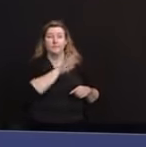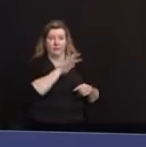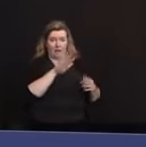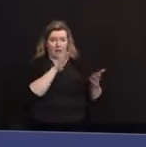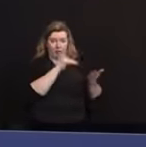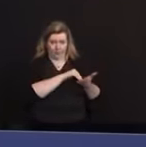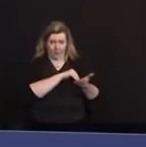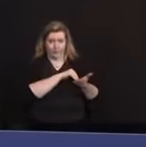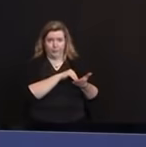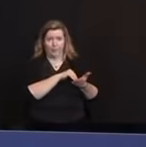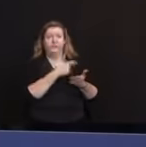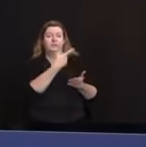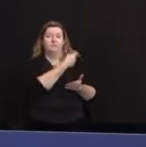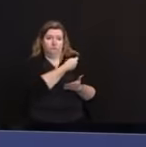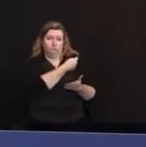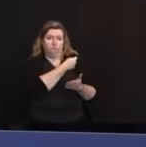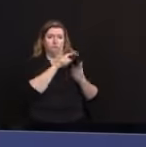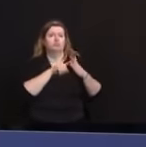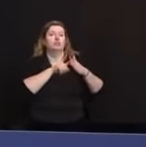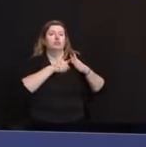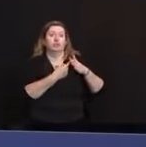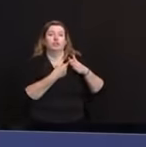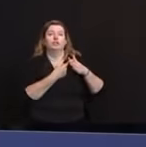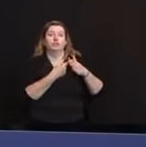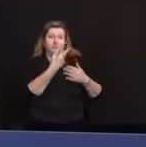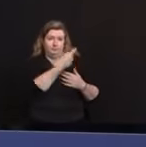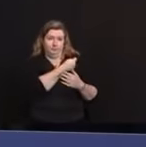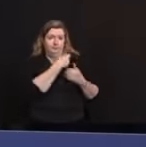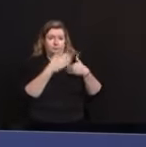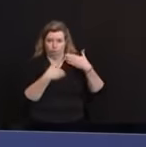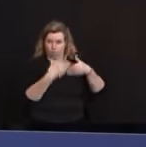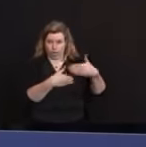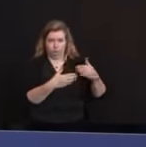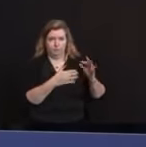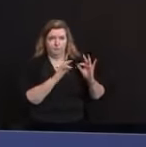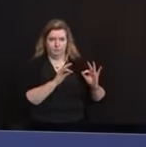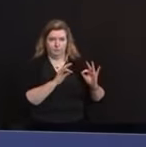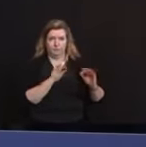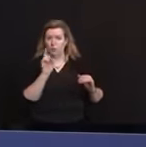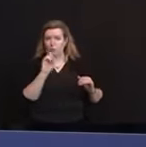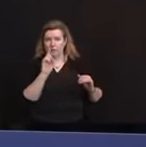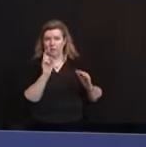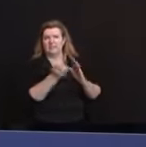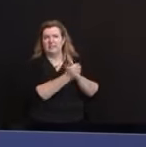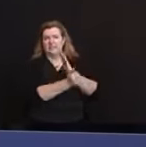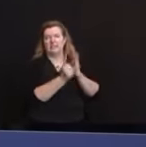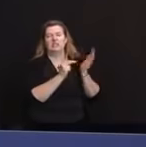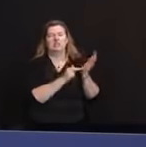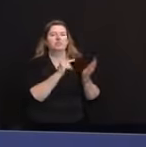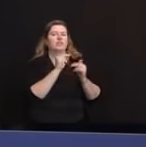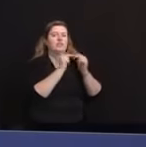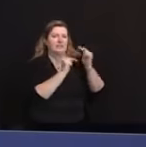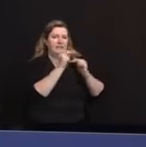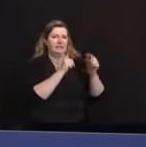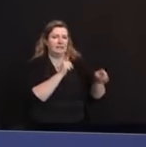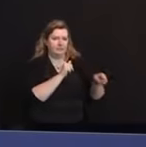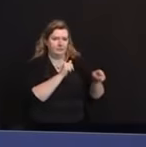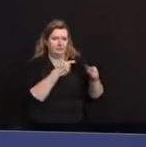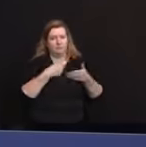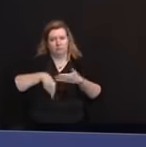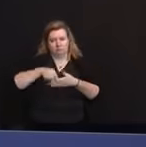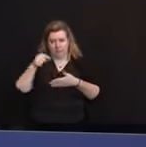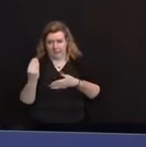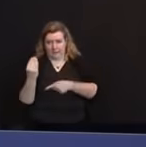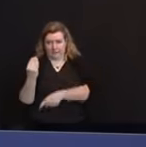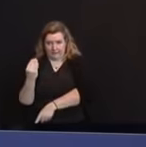to start the vaccination process in skilled nursing facilities starting Monday. This represents